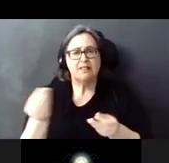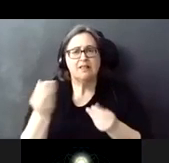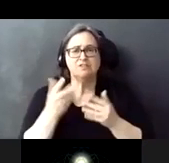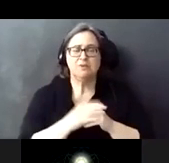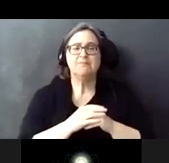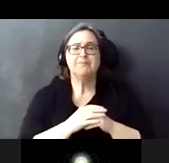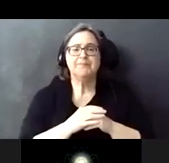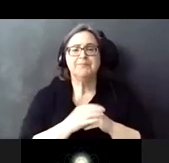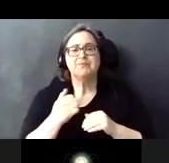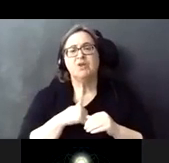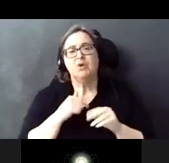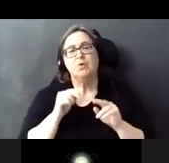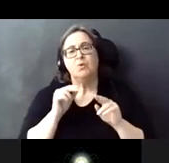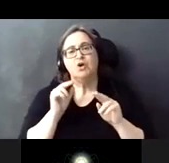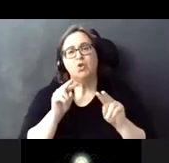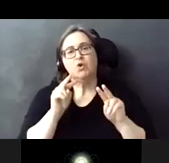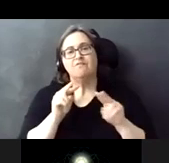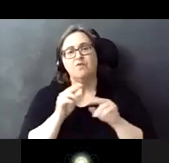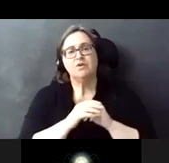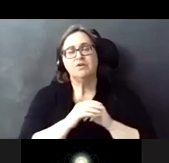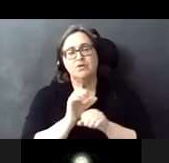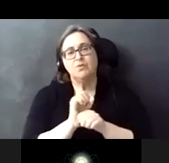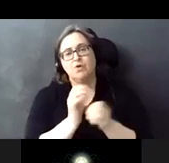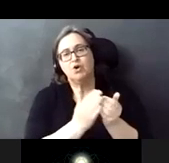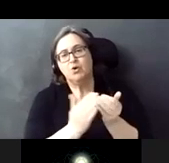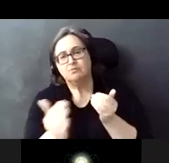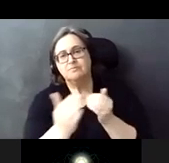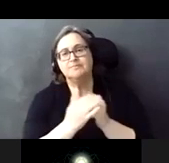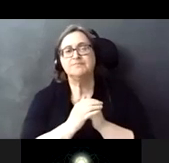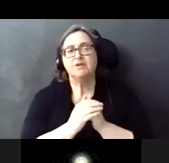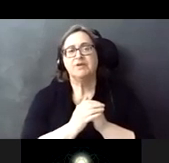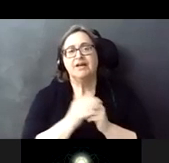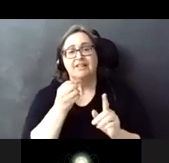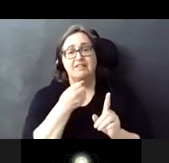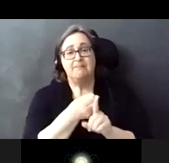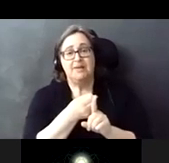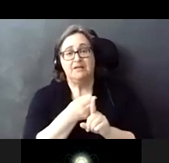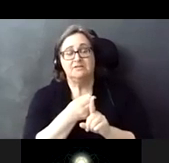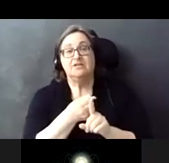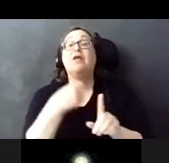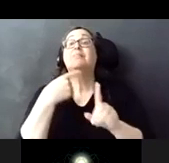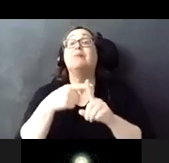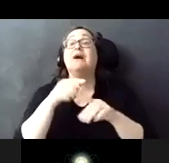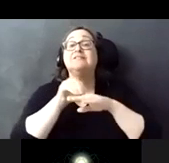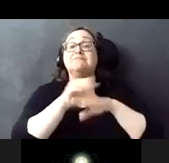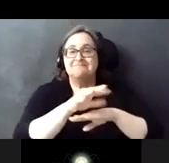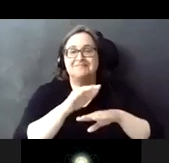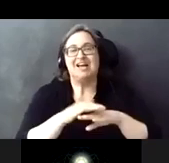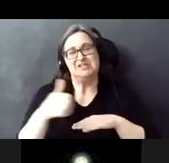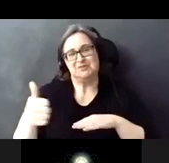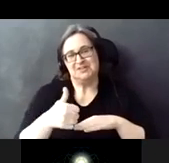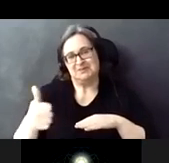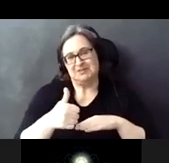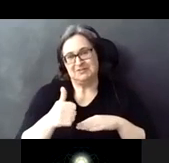And we're looking forward to the work ahead and the impact that will be in a positive way on the transportation